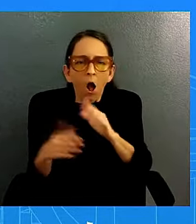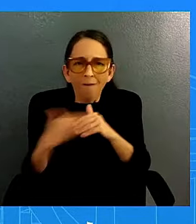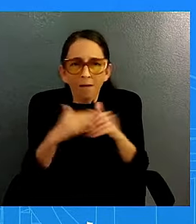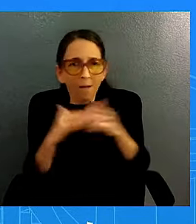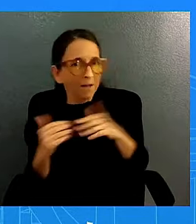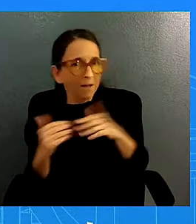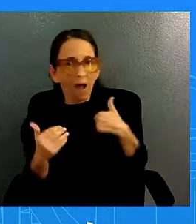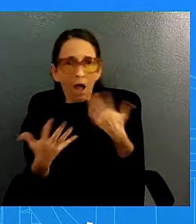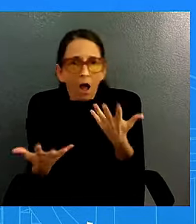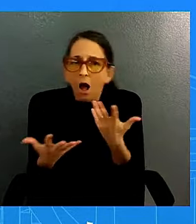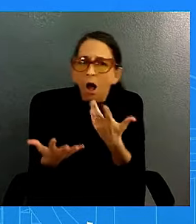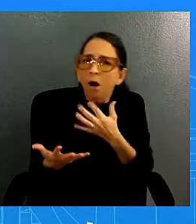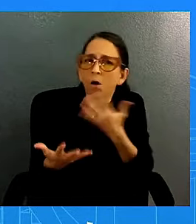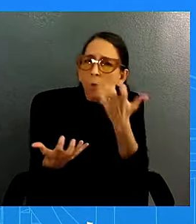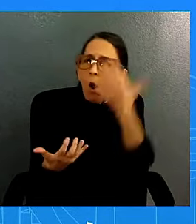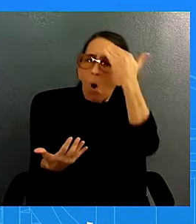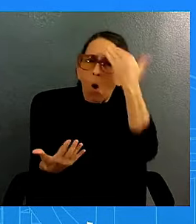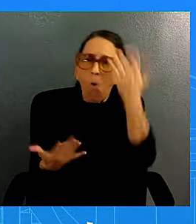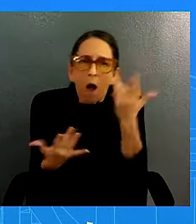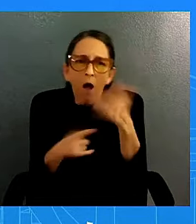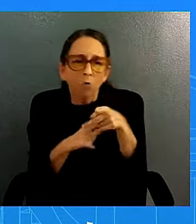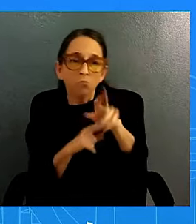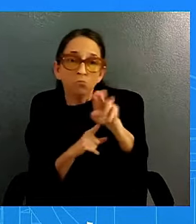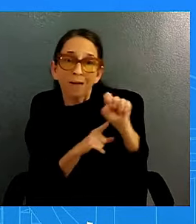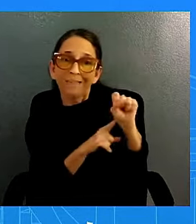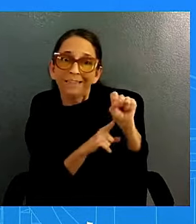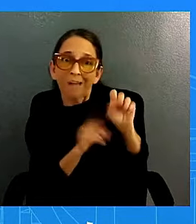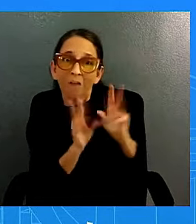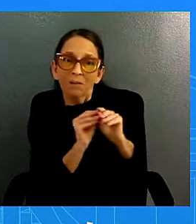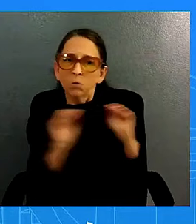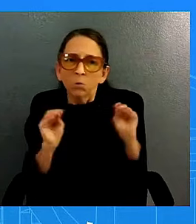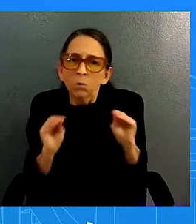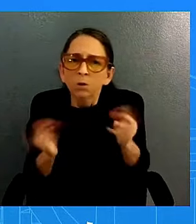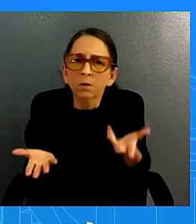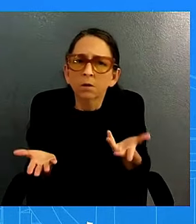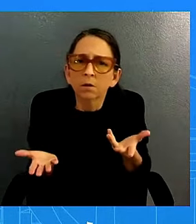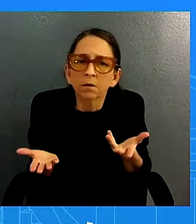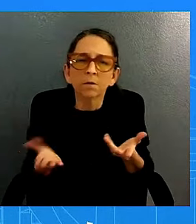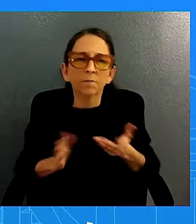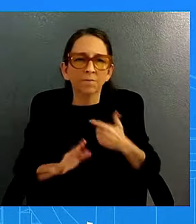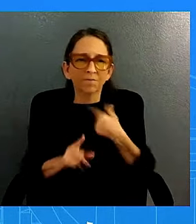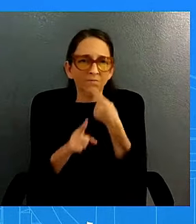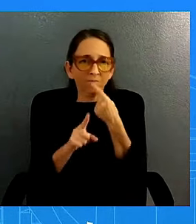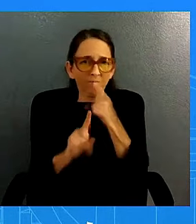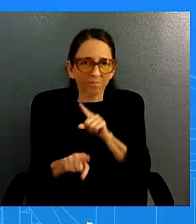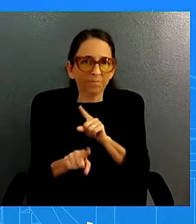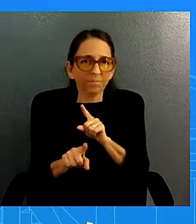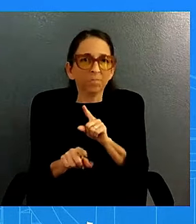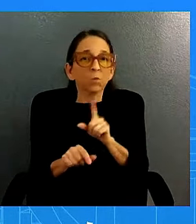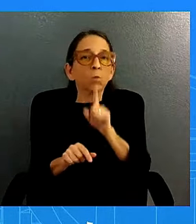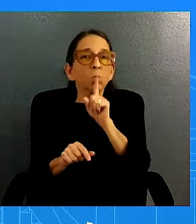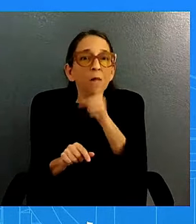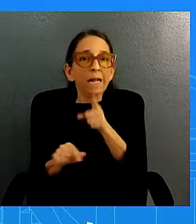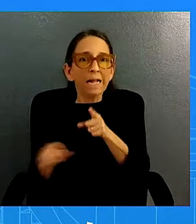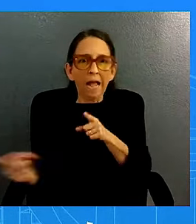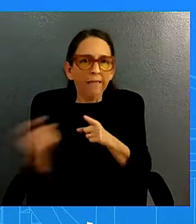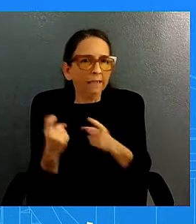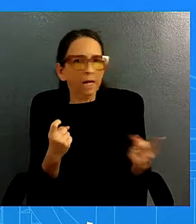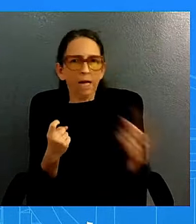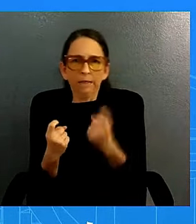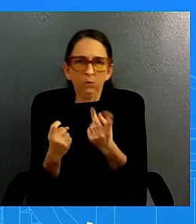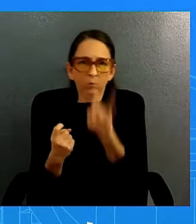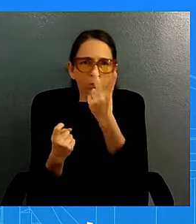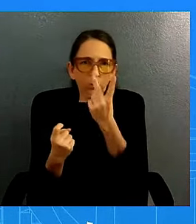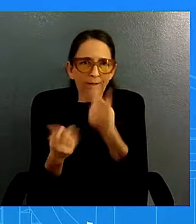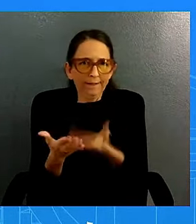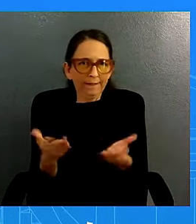negotiations or at least the conversation earlier today i hear you but there are two things that i'm being asked so let me not every not every